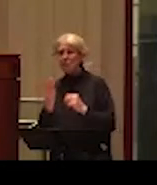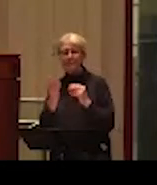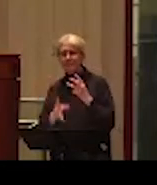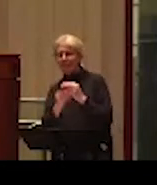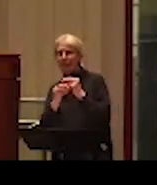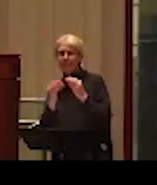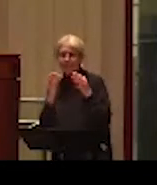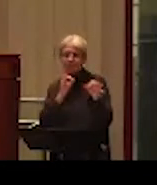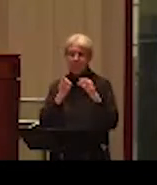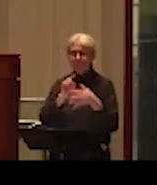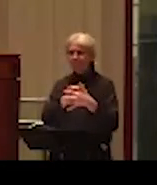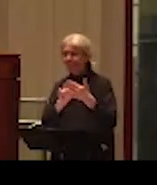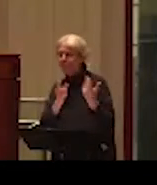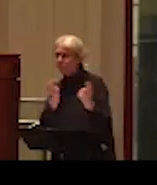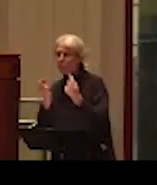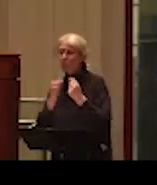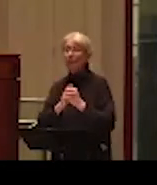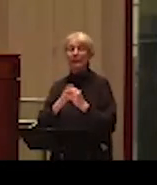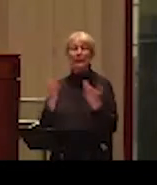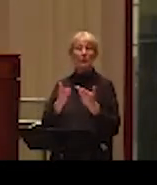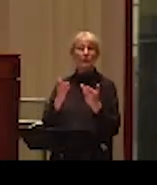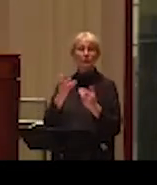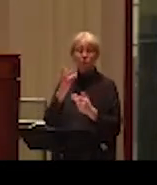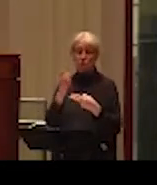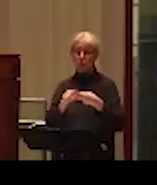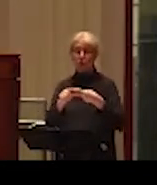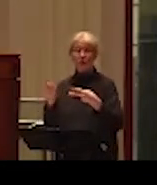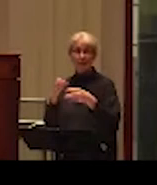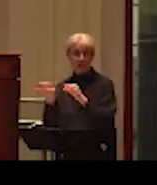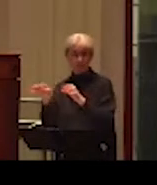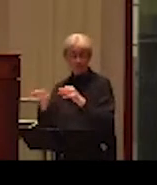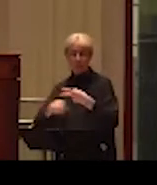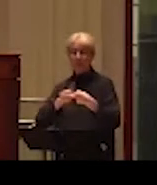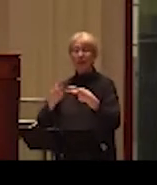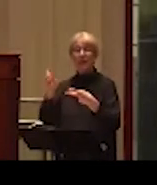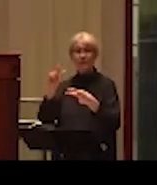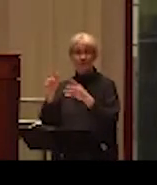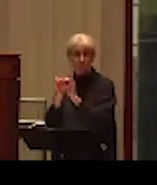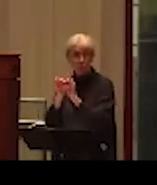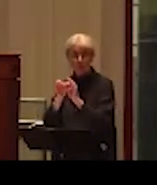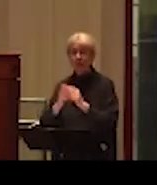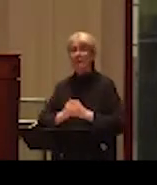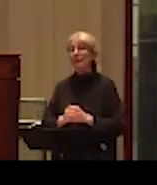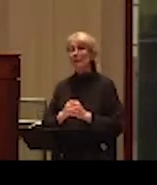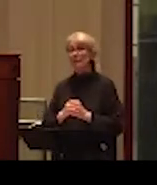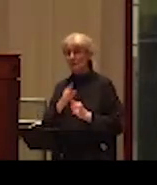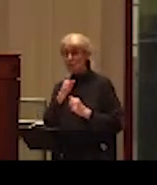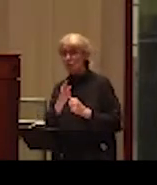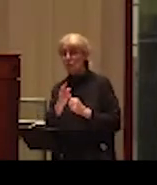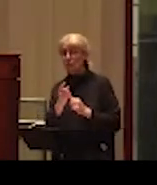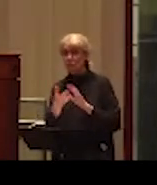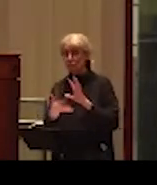start. Uh, we are glad to offer both closed captioning and ASL interpretation for this evening's event. For those of you joining us online,